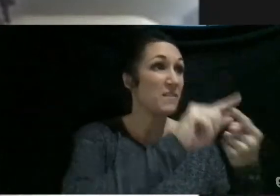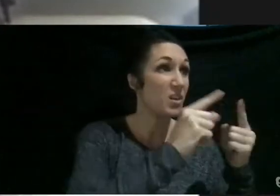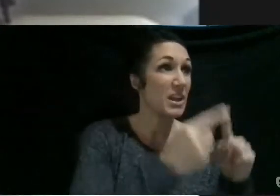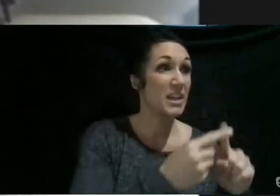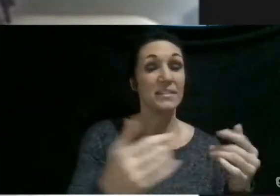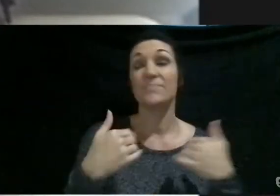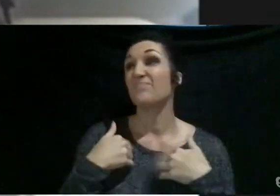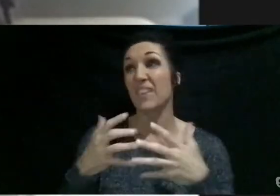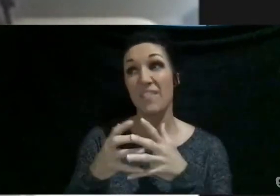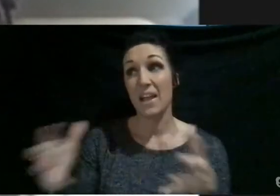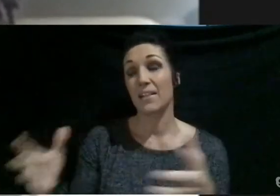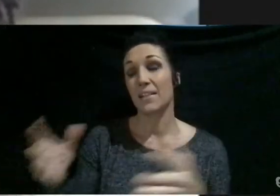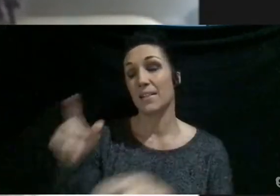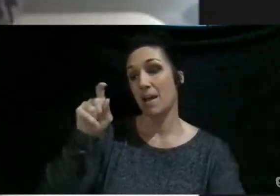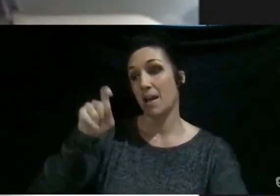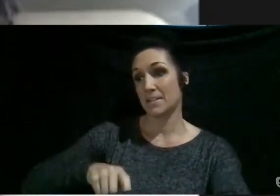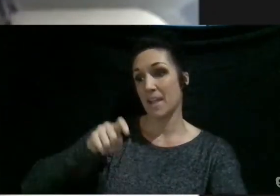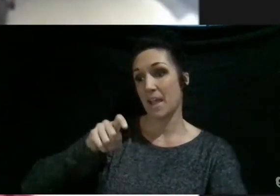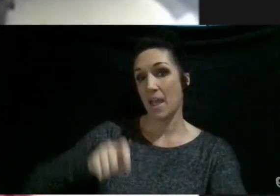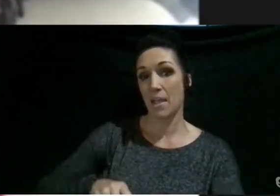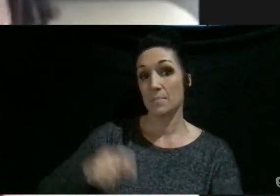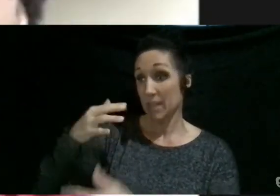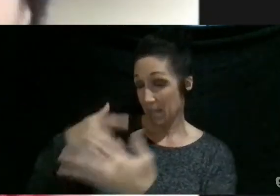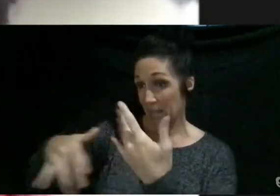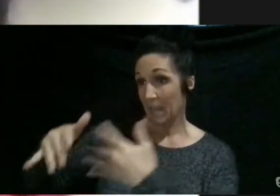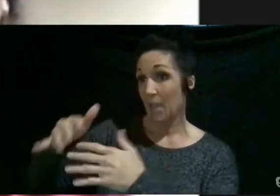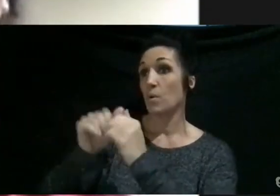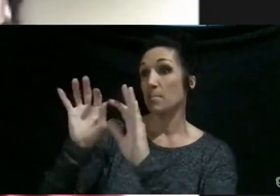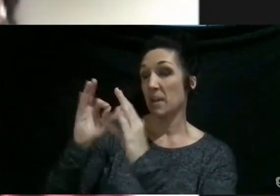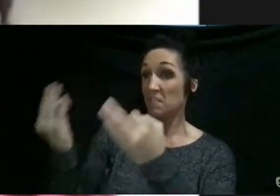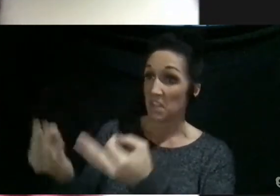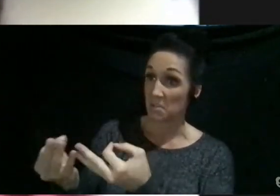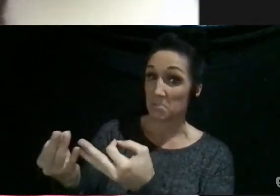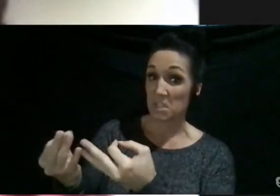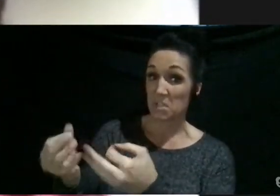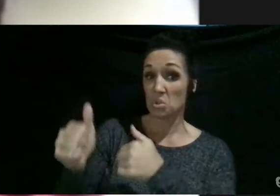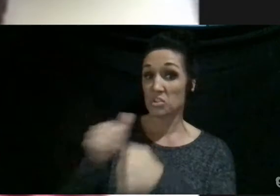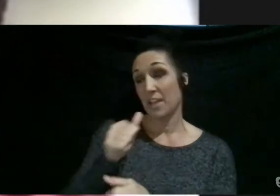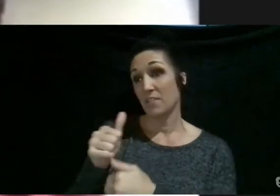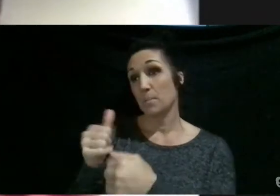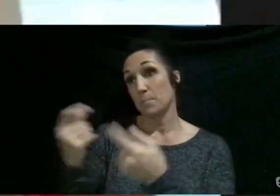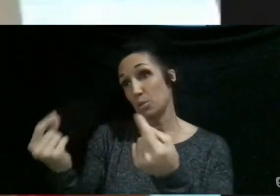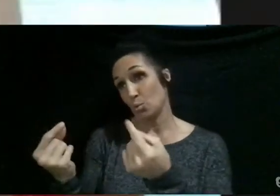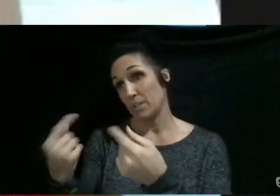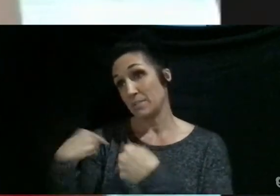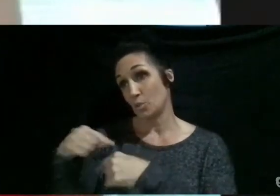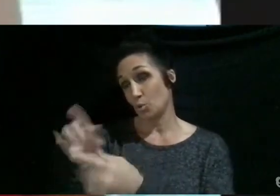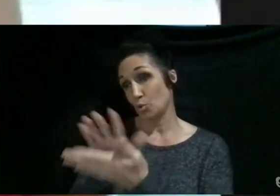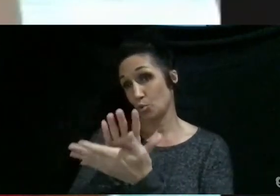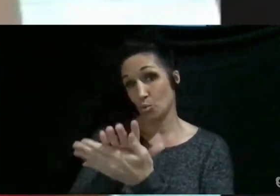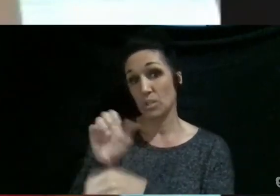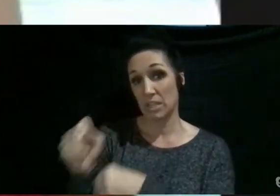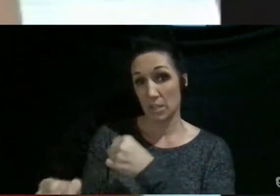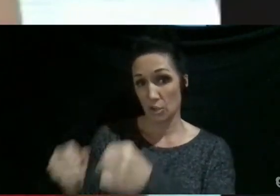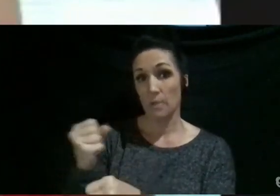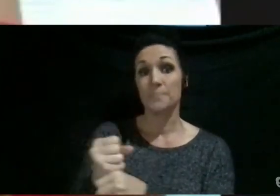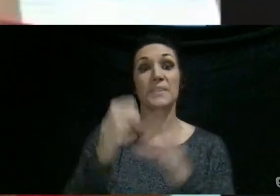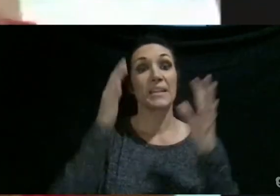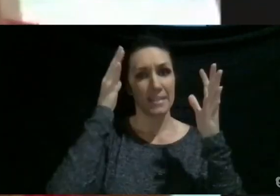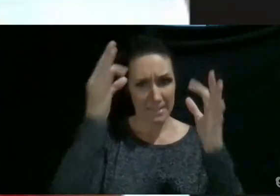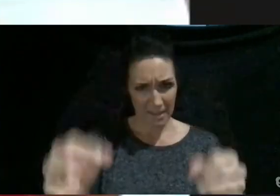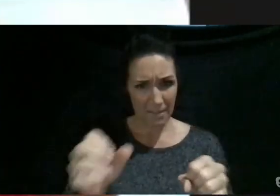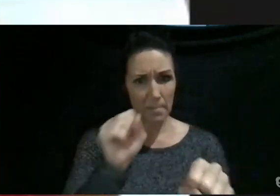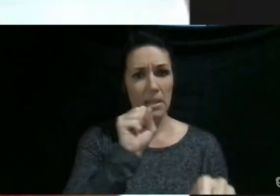of time to hang out with my family, which I hadn't been doing during the school year. Yeah, definitely. I've been working